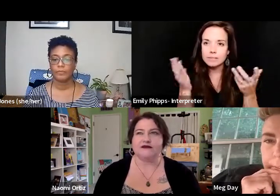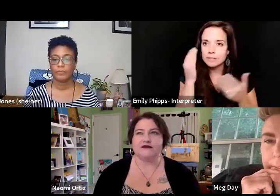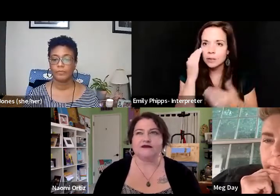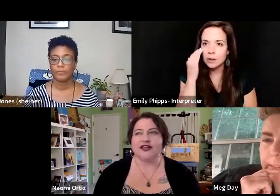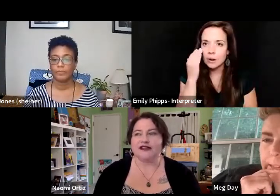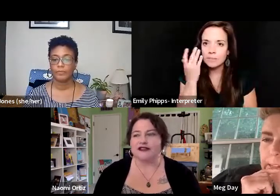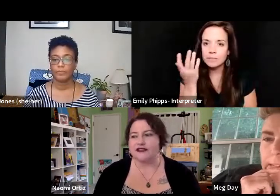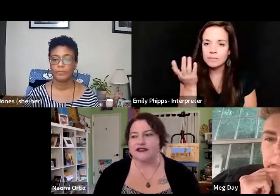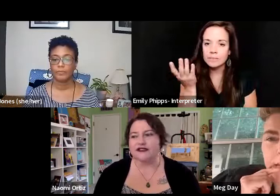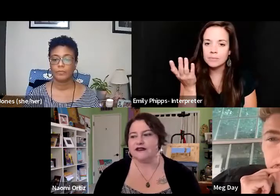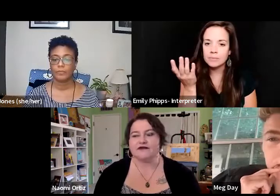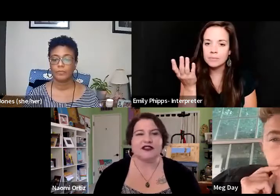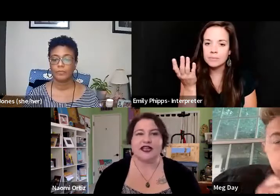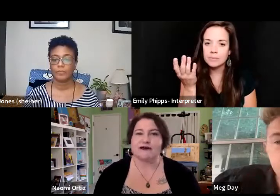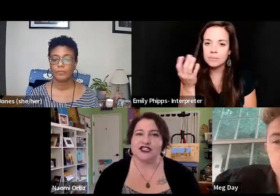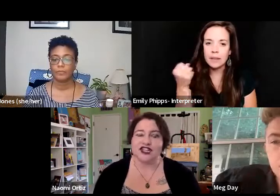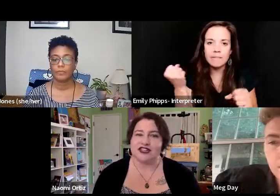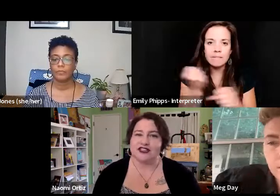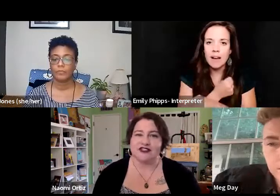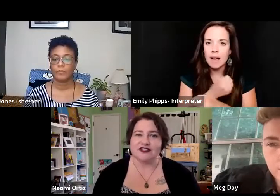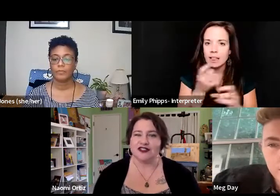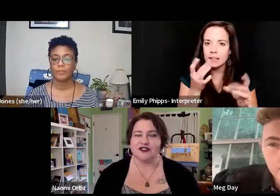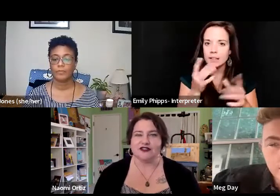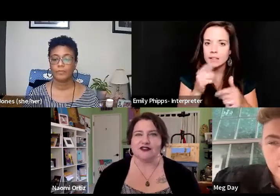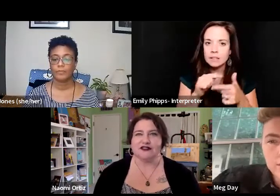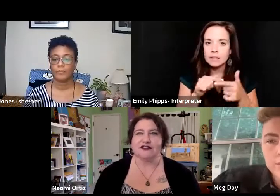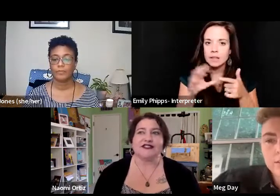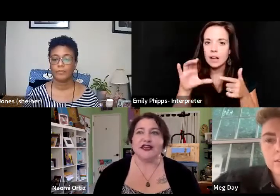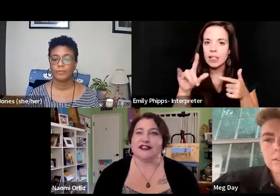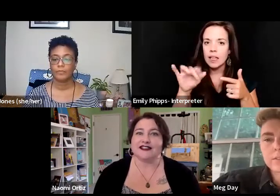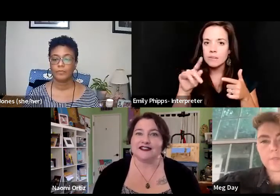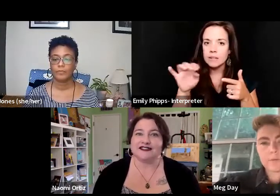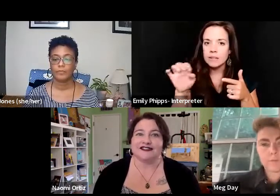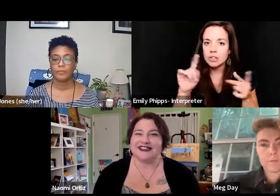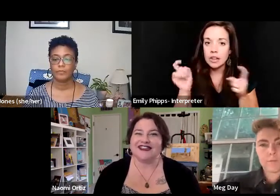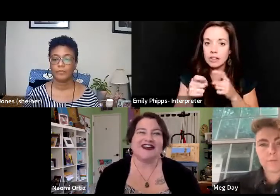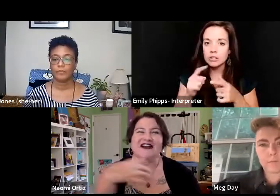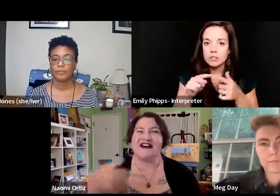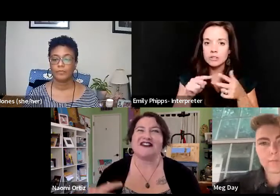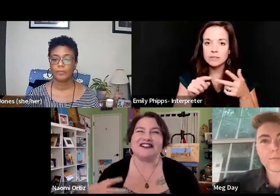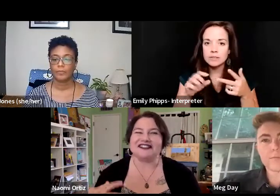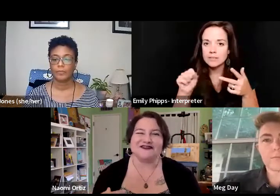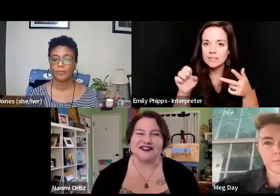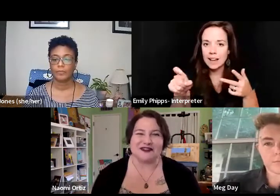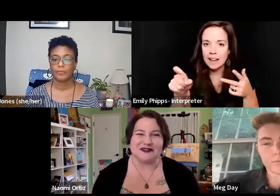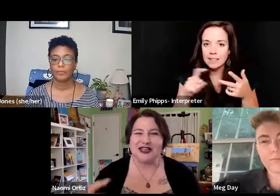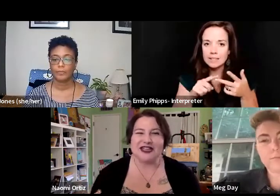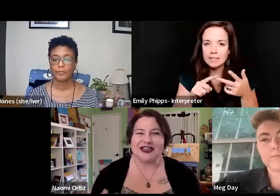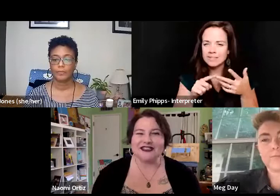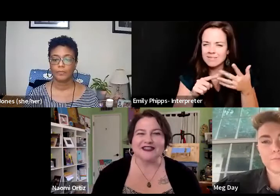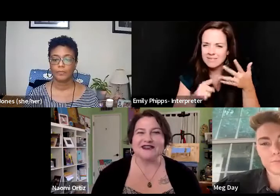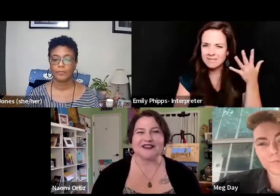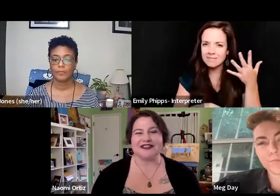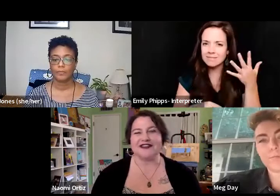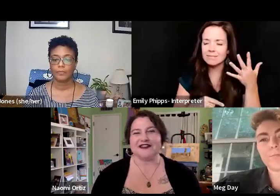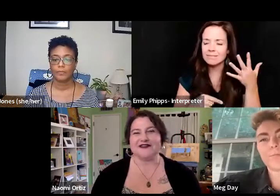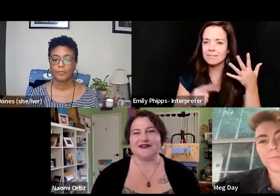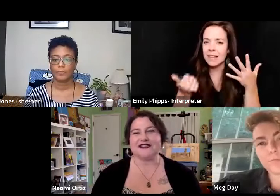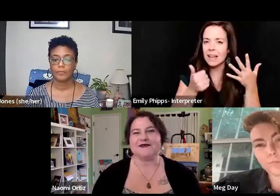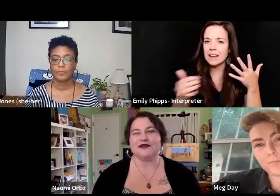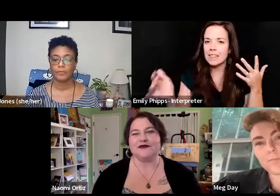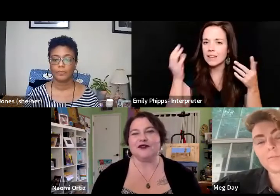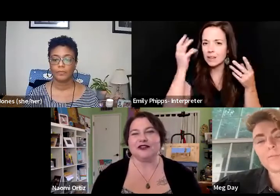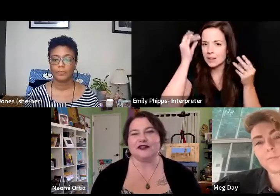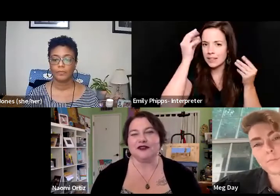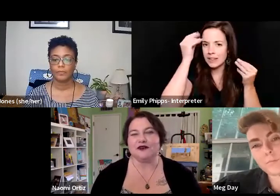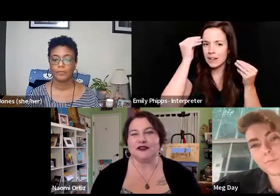violence, climate change, sex, like all these different, you know, anything you can think of